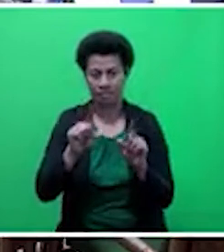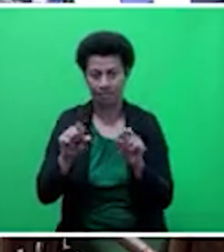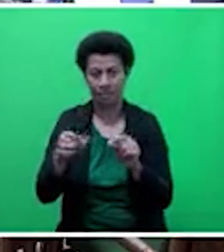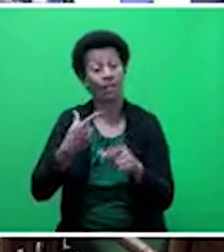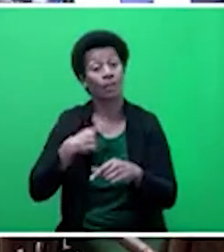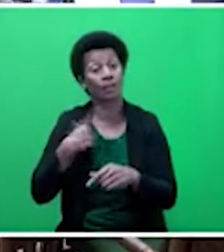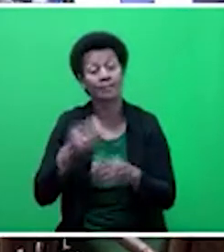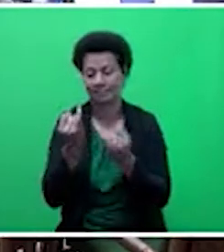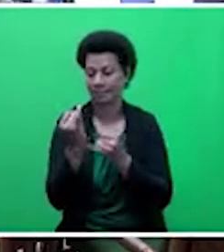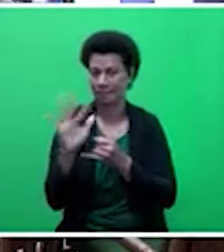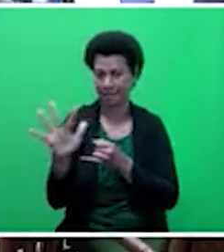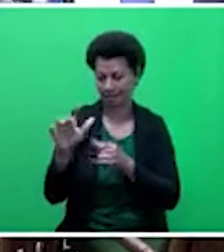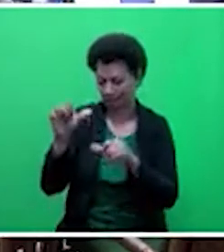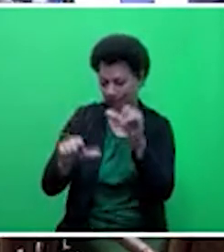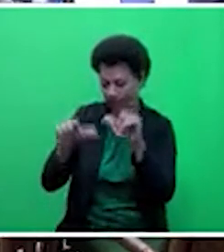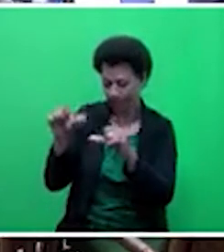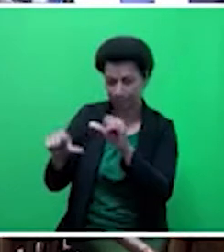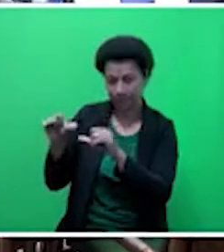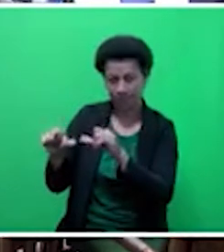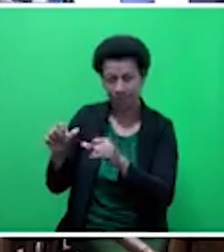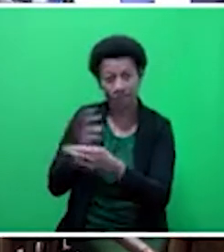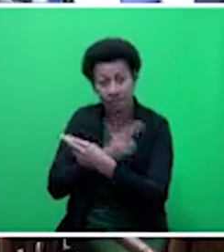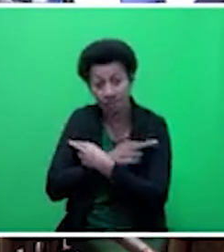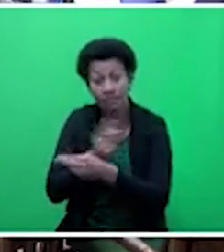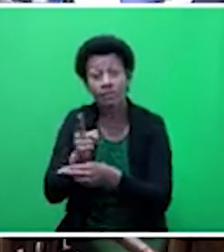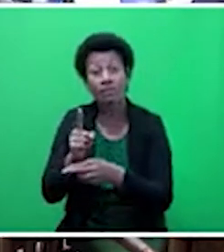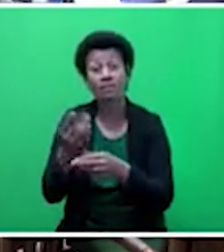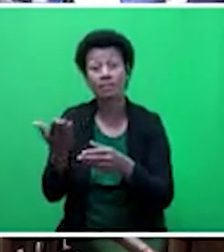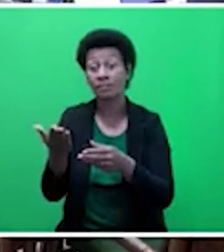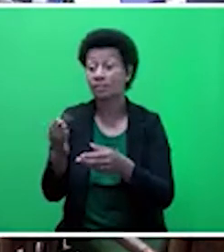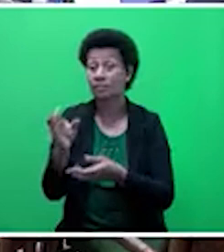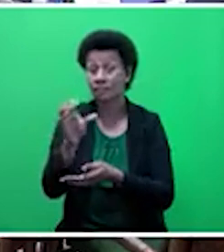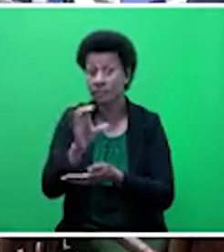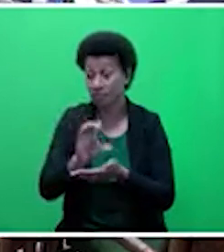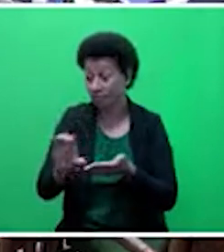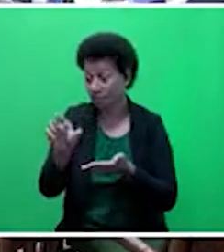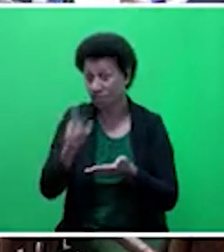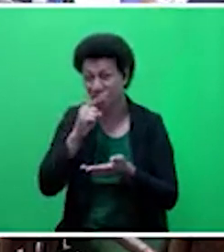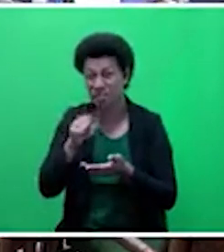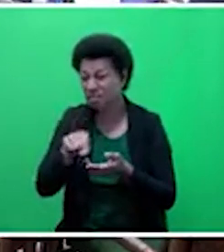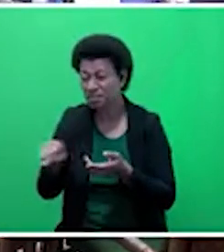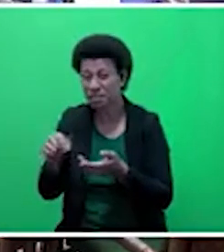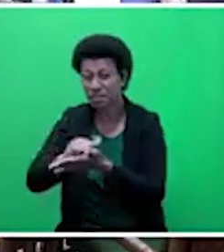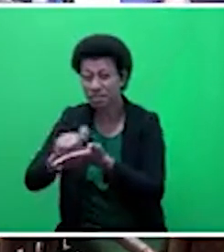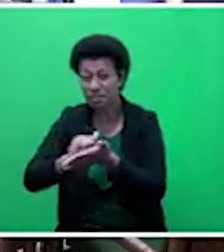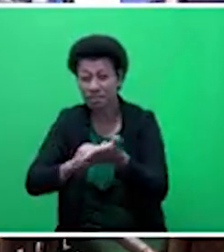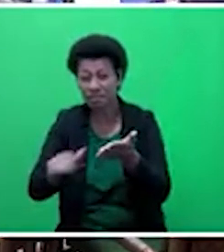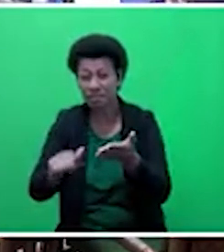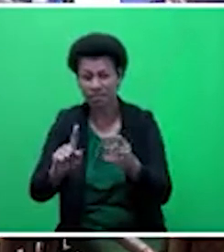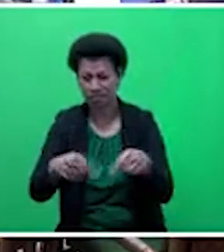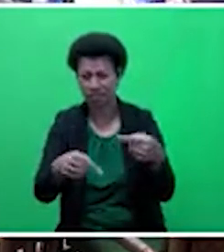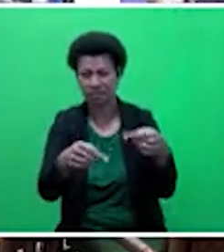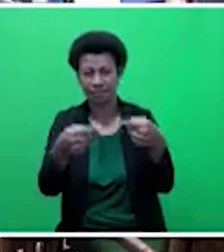provide that independent assessment in respect of not just only consumer protection, but ensuring that this competition continues within the economy. And as we know that any